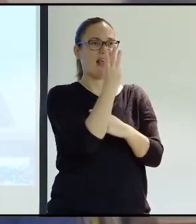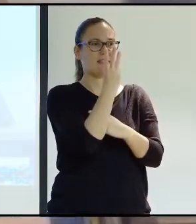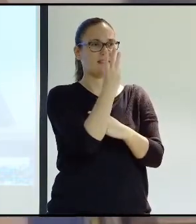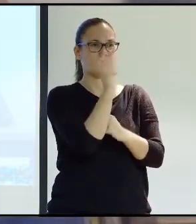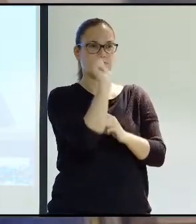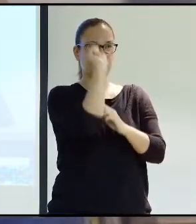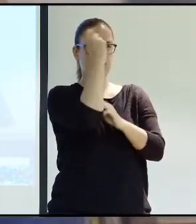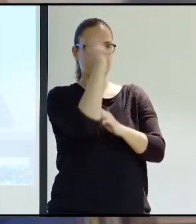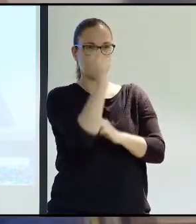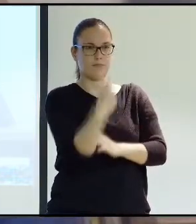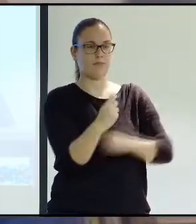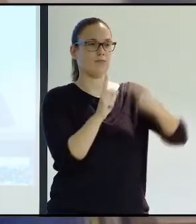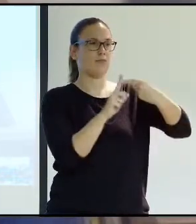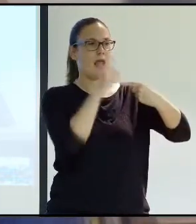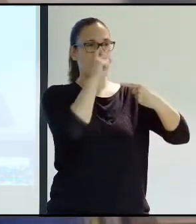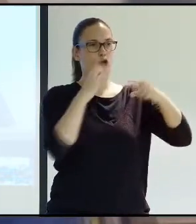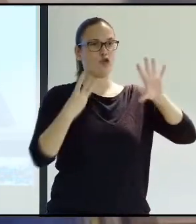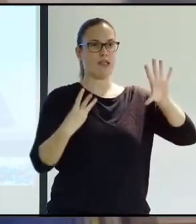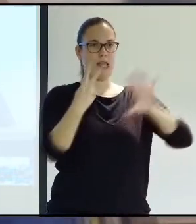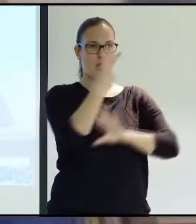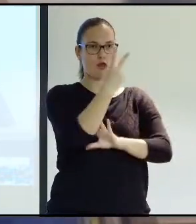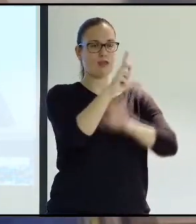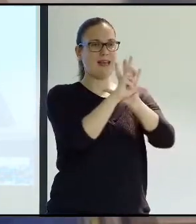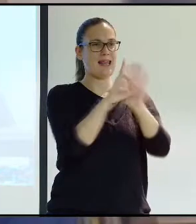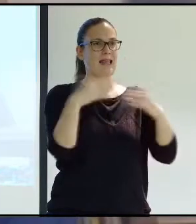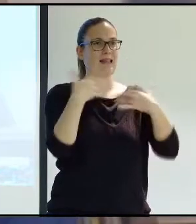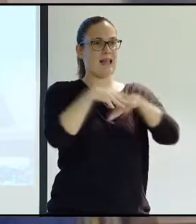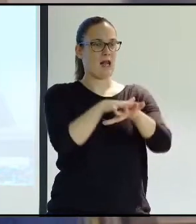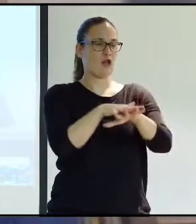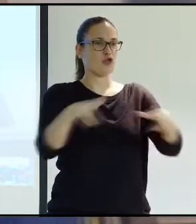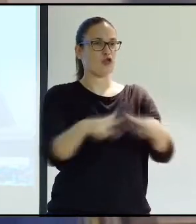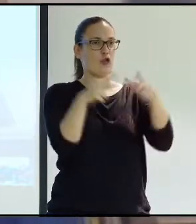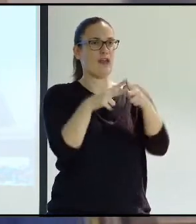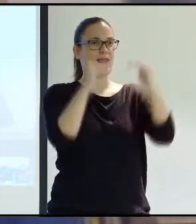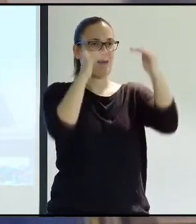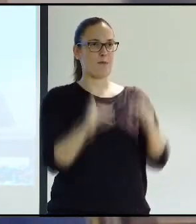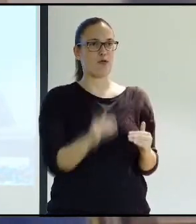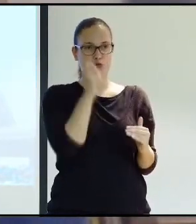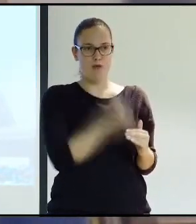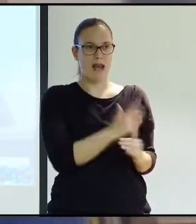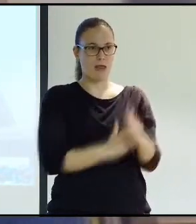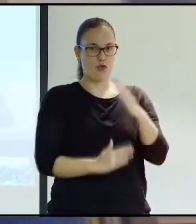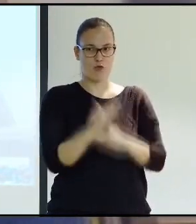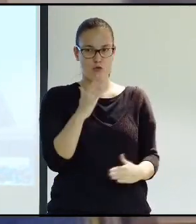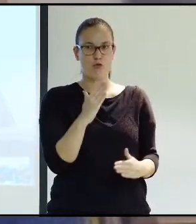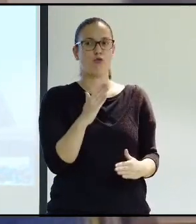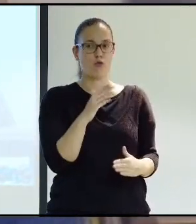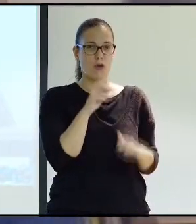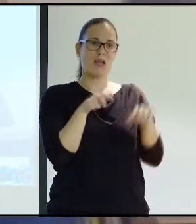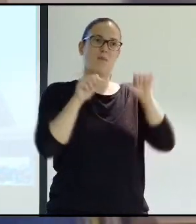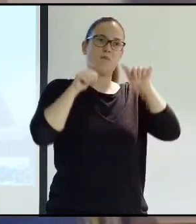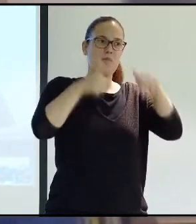there are three that were real important. The one that was passed in 1982, which was the law for